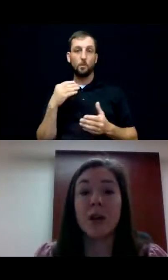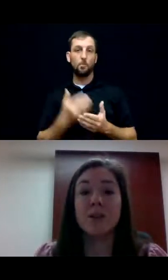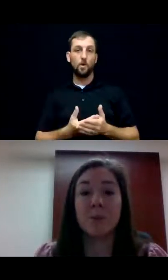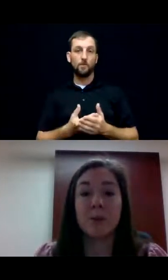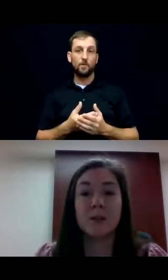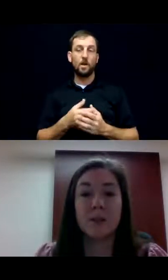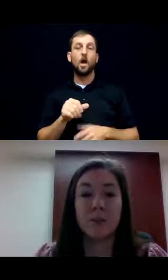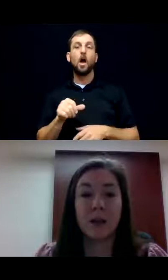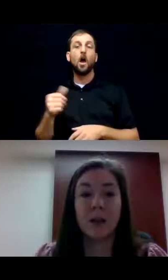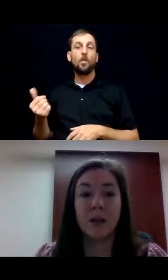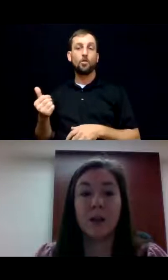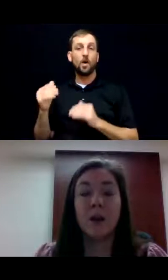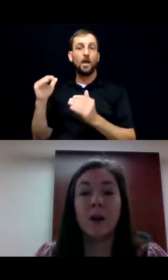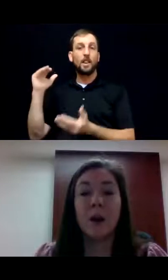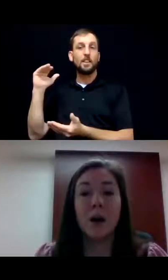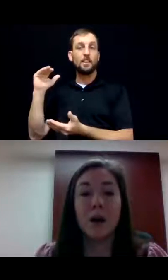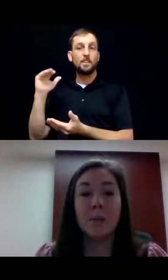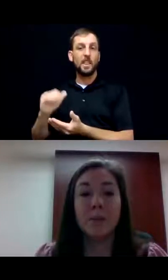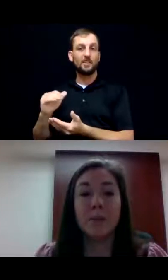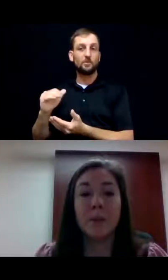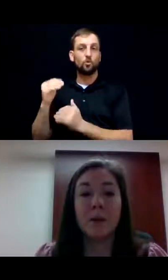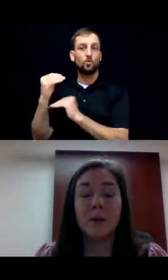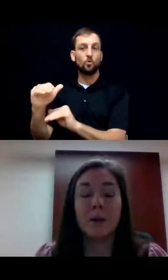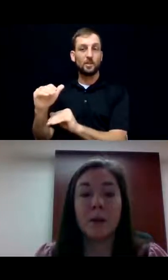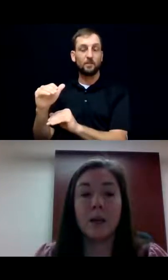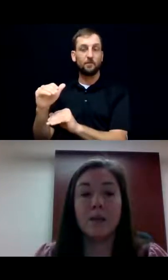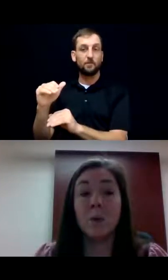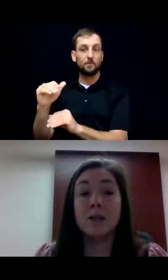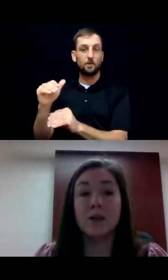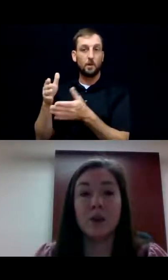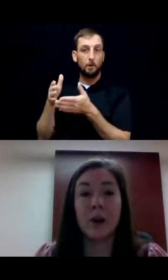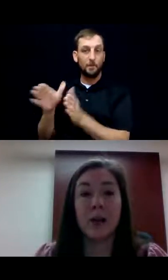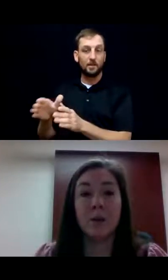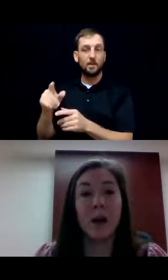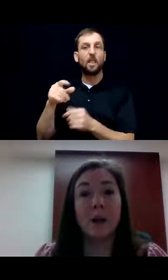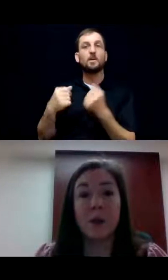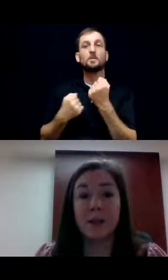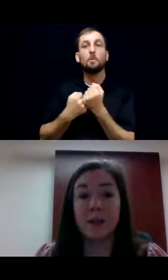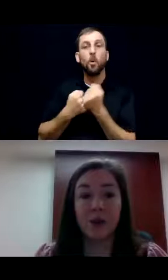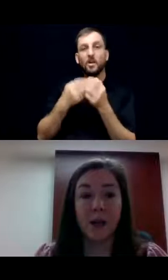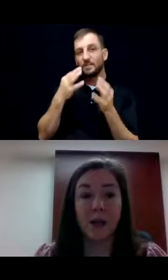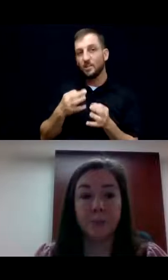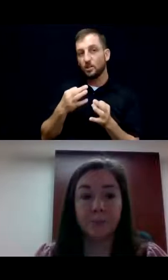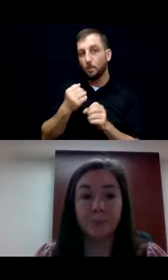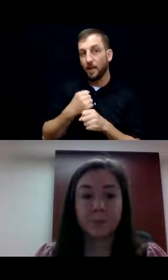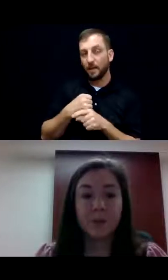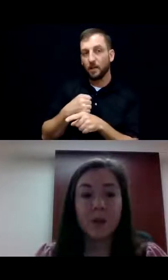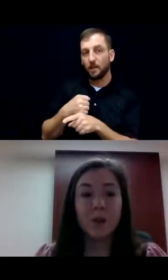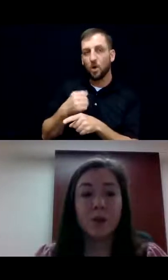such as supported decision-making, um, if it wasn't tried, why wasn't it tried?